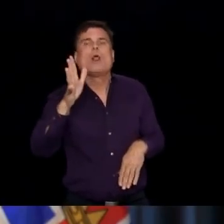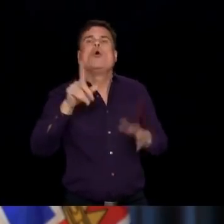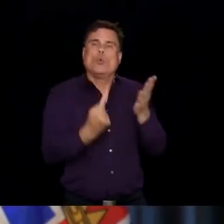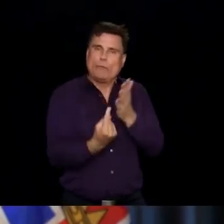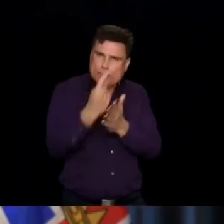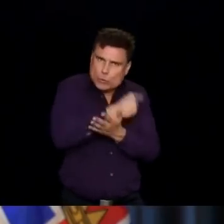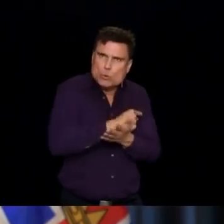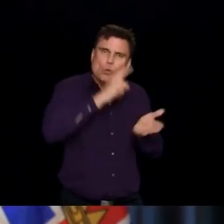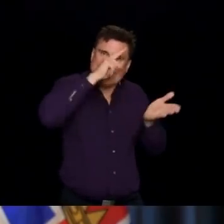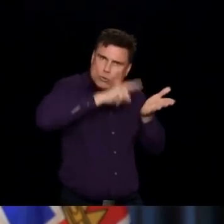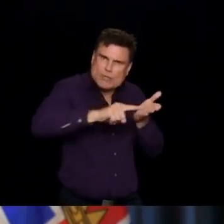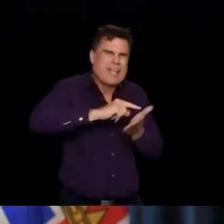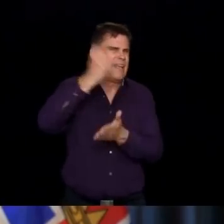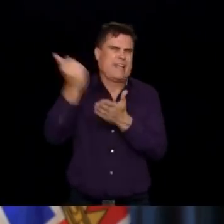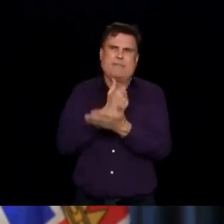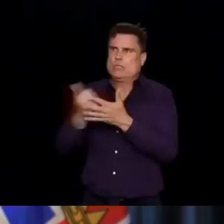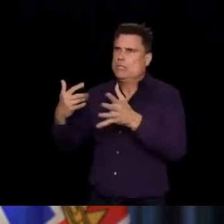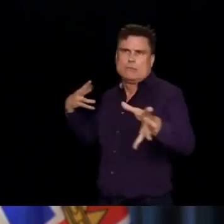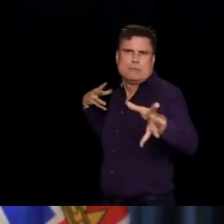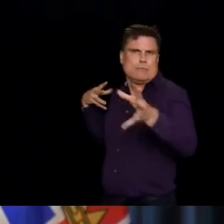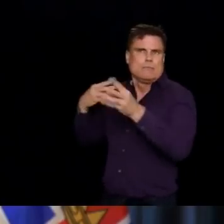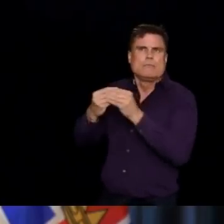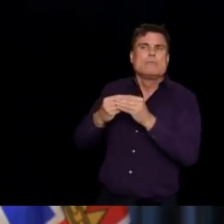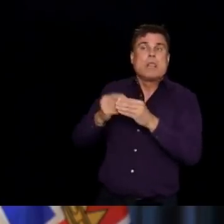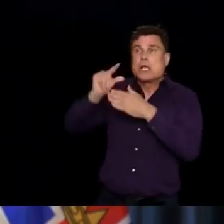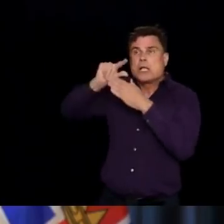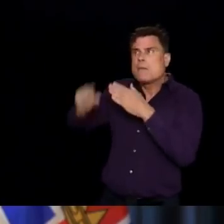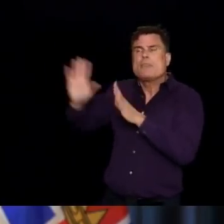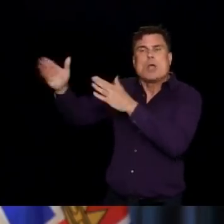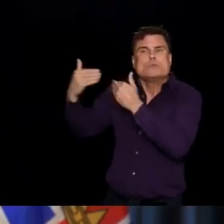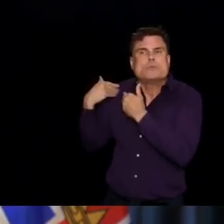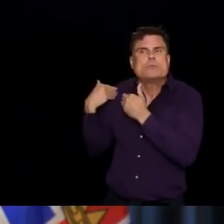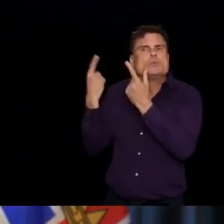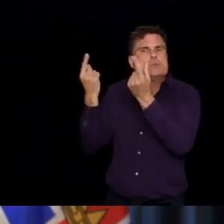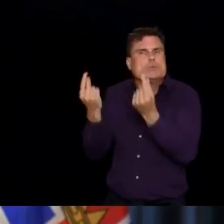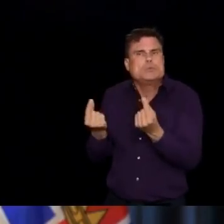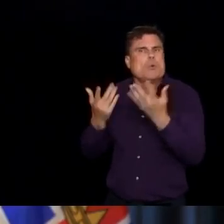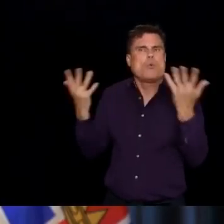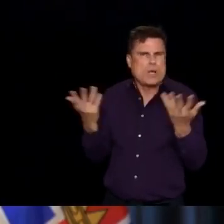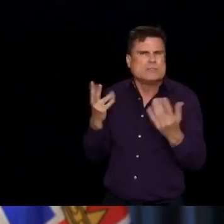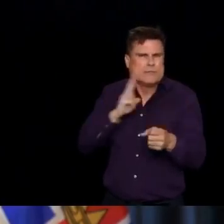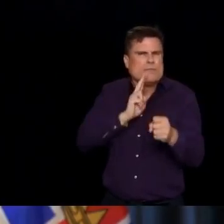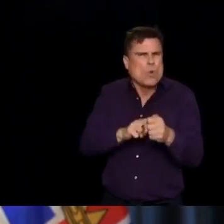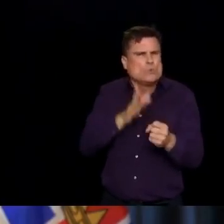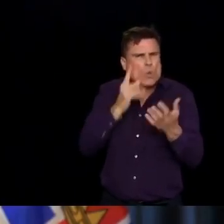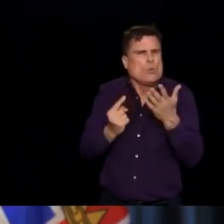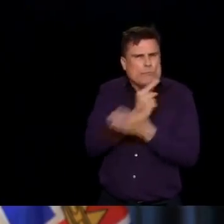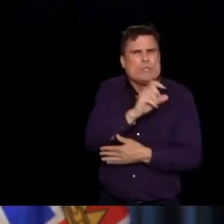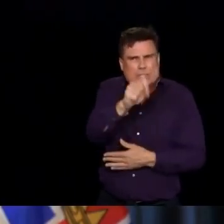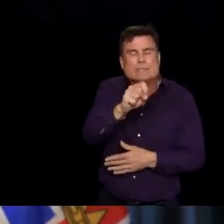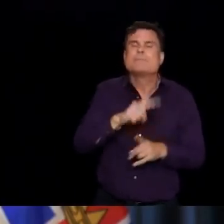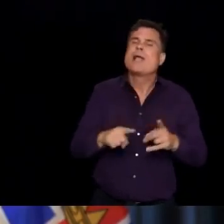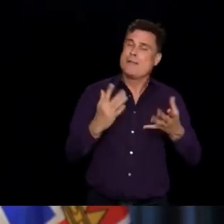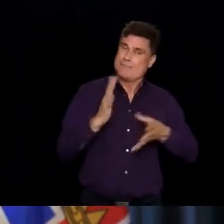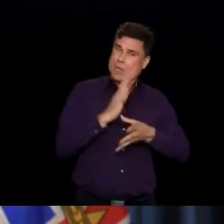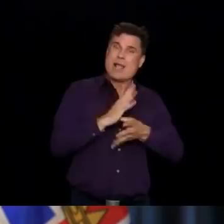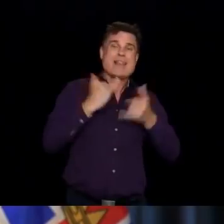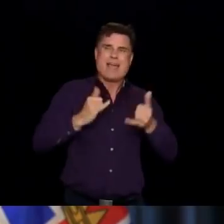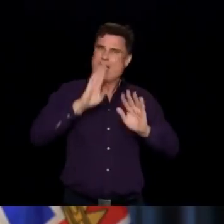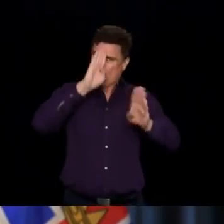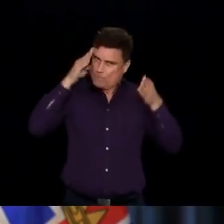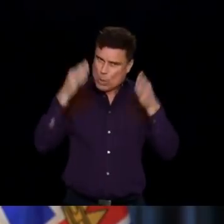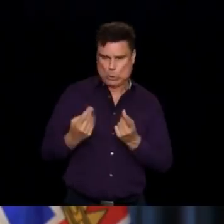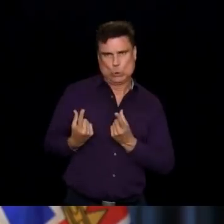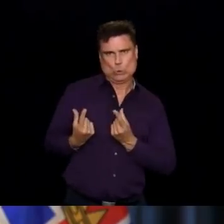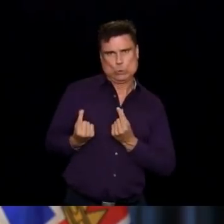response once it's over. But we're in the middle of this now, and we've got to continue the momentum of making improvements in long-term care, and doing it with all